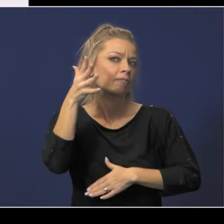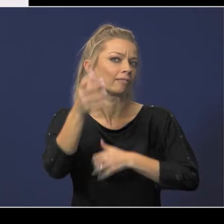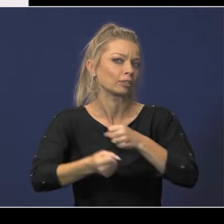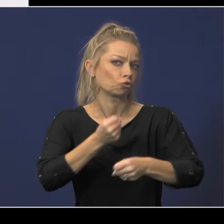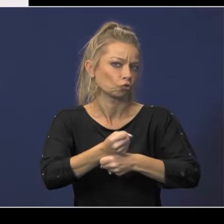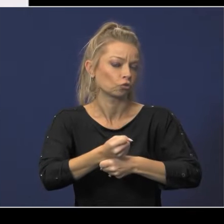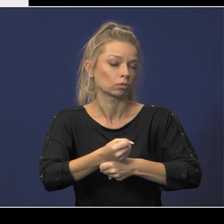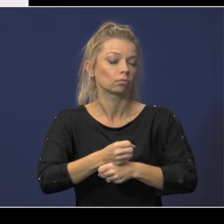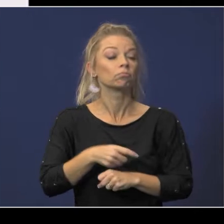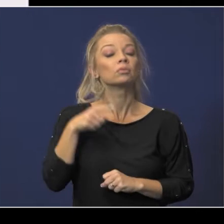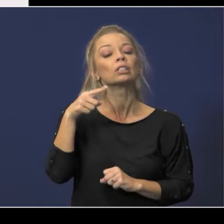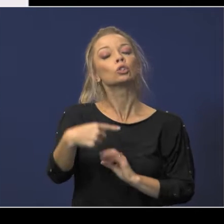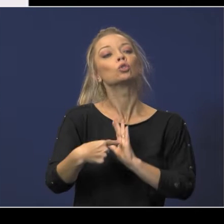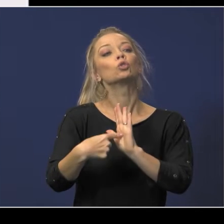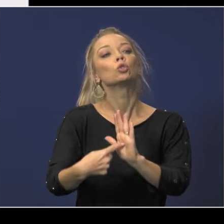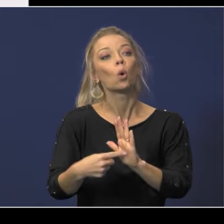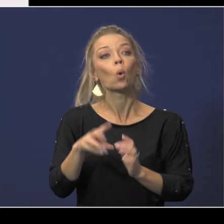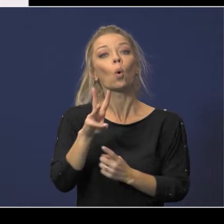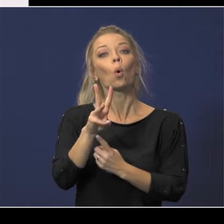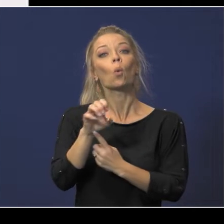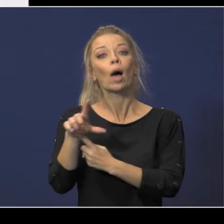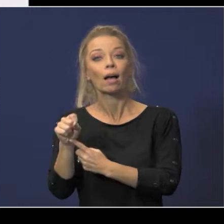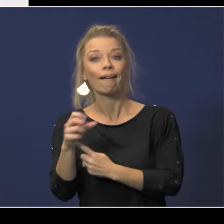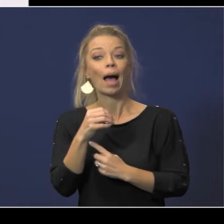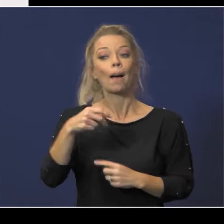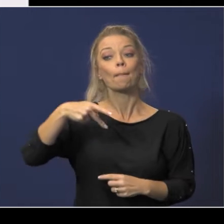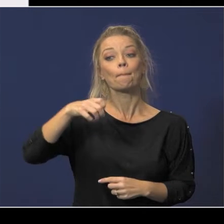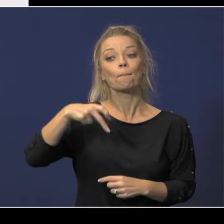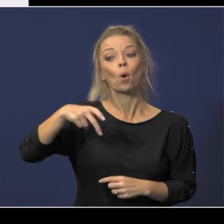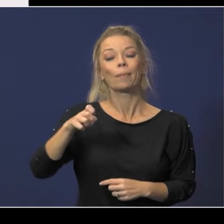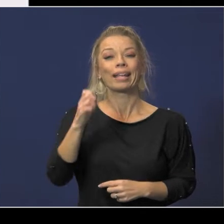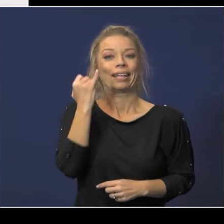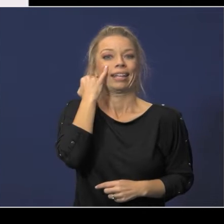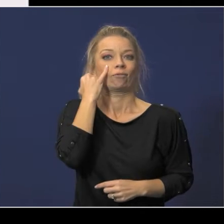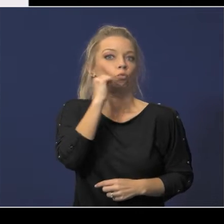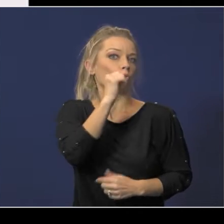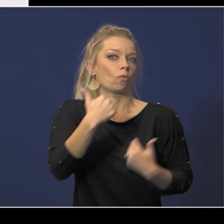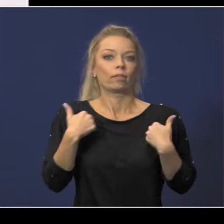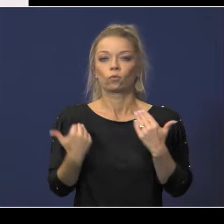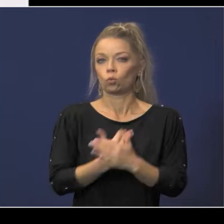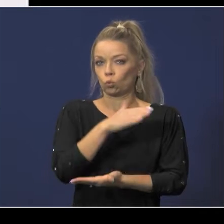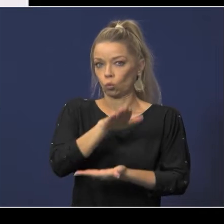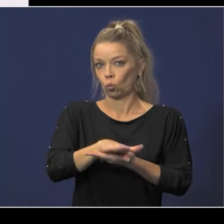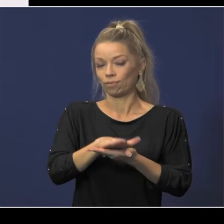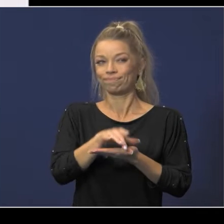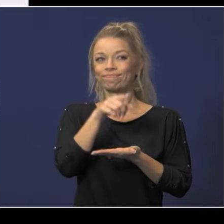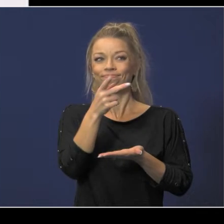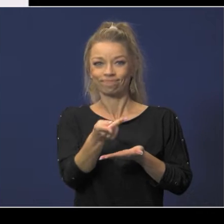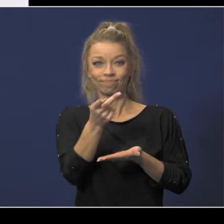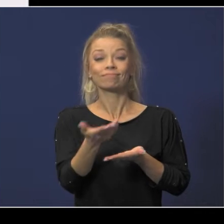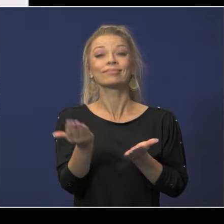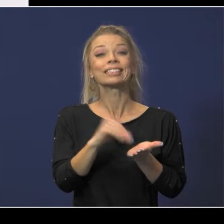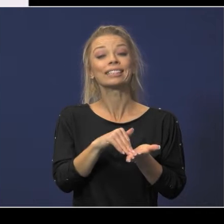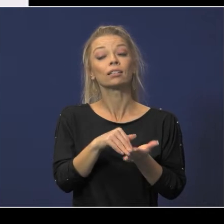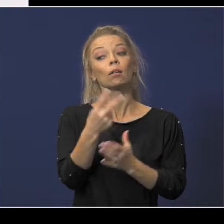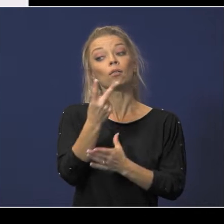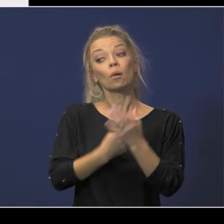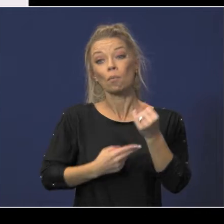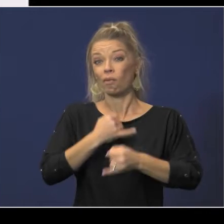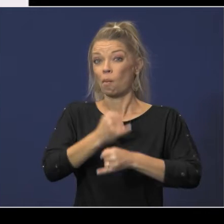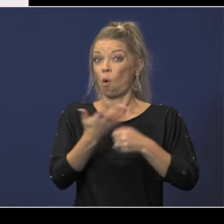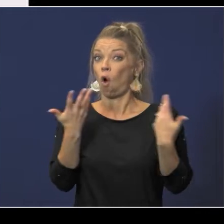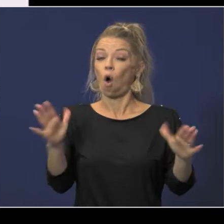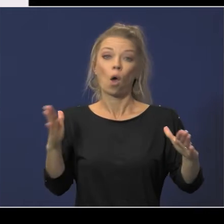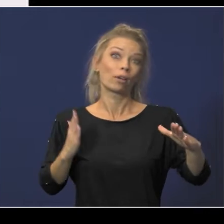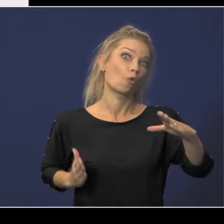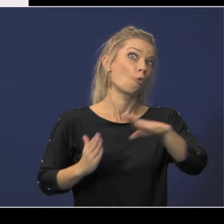numbers reflect what enrollment would be at wells and pope if we were not building a new school again since both campuses has already exceeded these